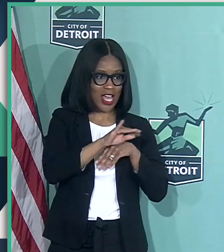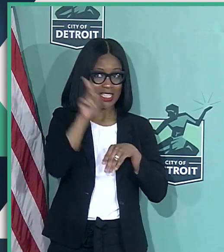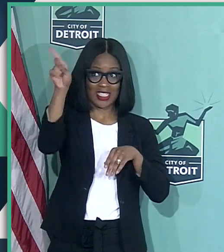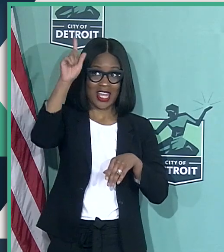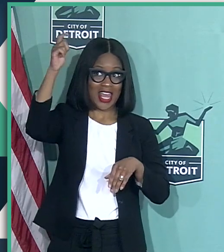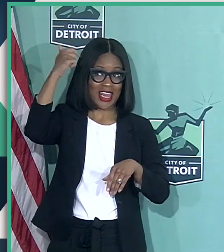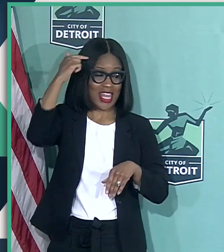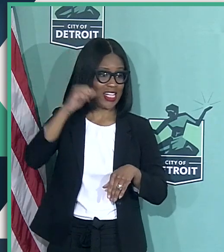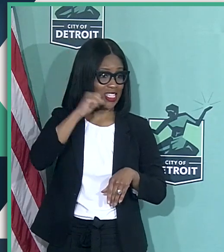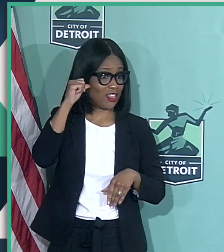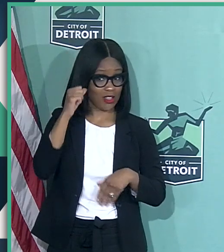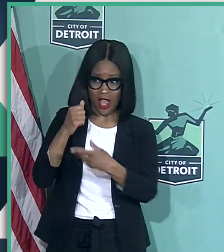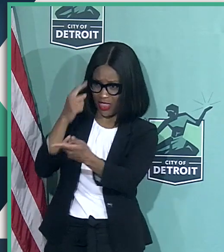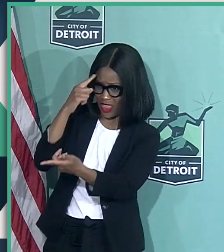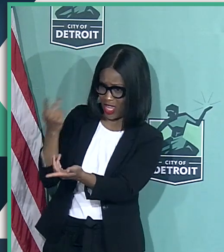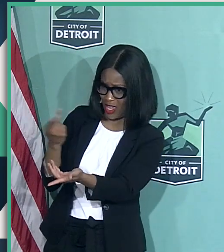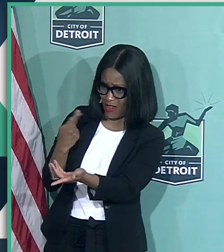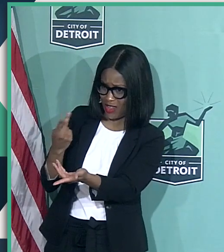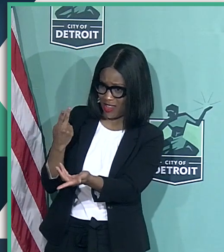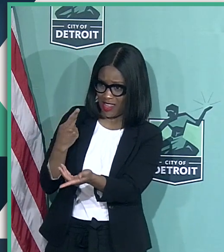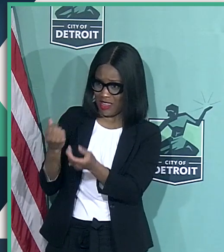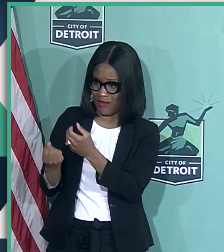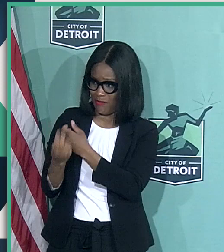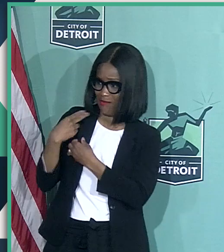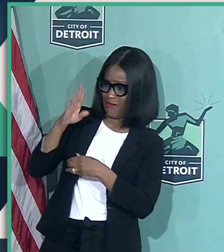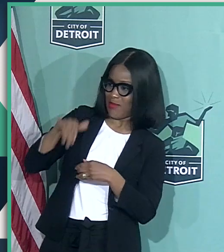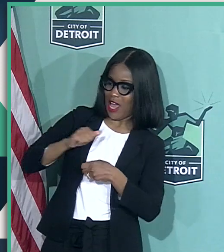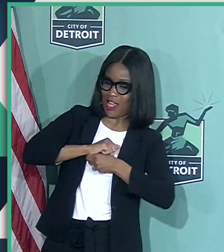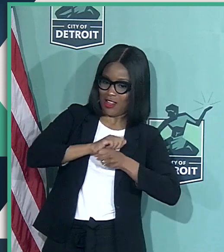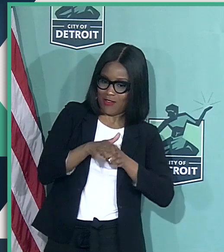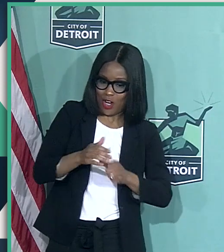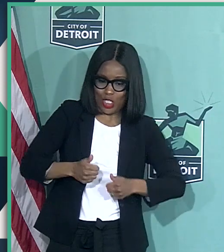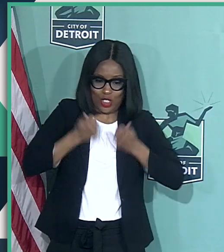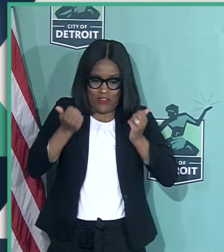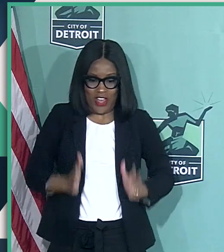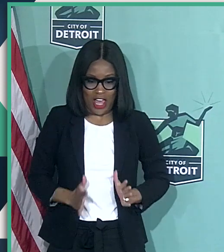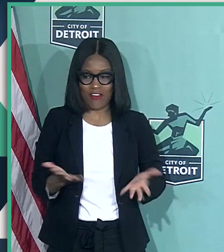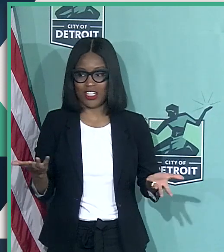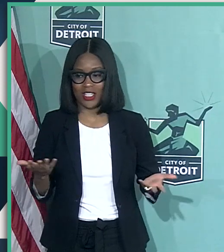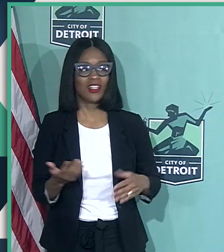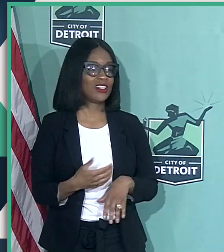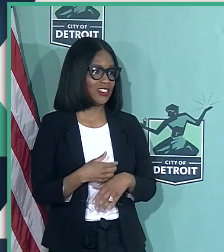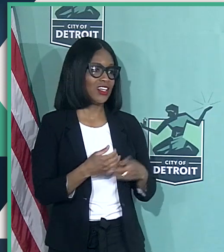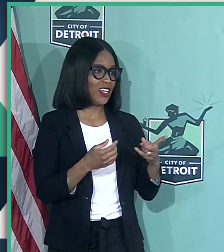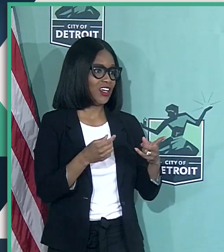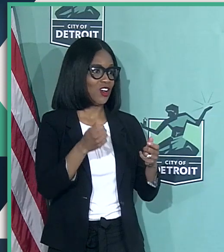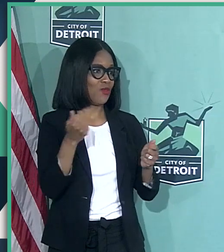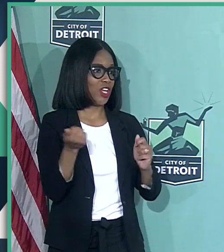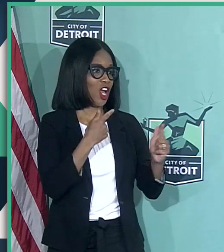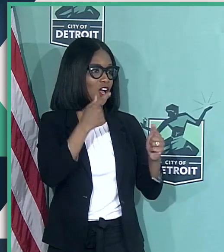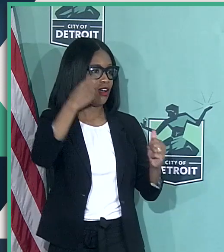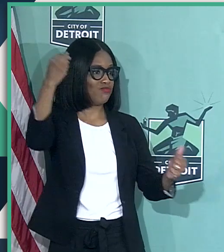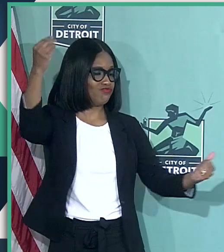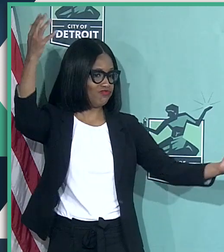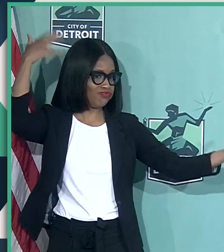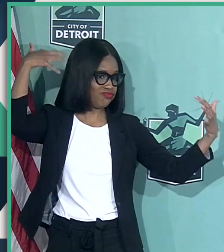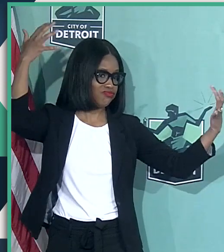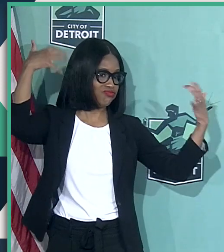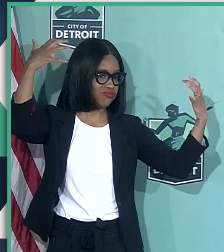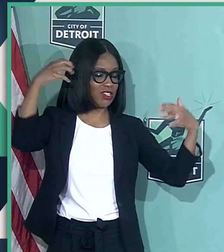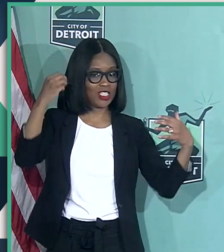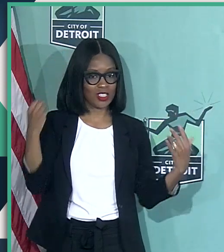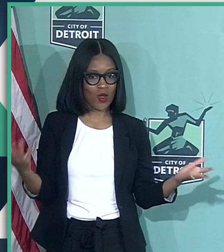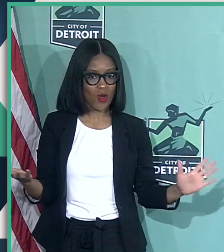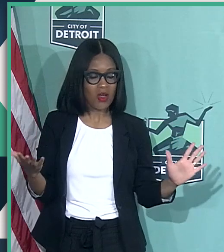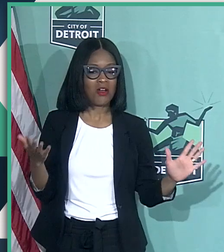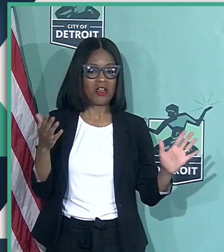at least we Denise, I think you and I are outnumbered by the COVID-19 survivors today. Yeah. Well, we all got a shower. So maybe everybody went home cleaner,